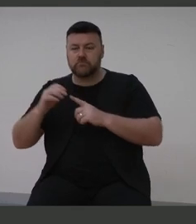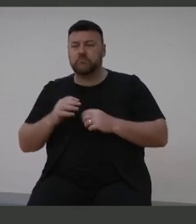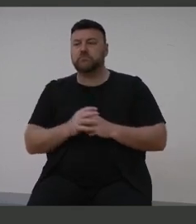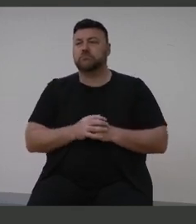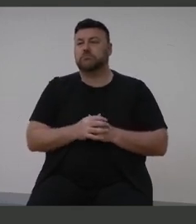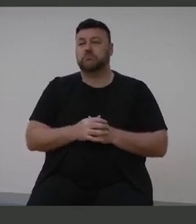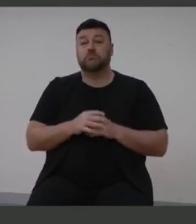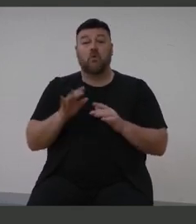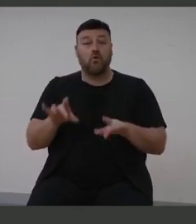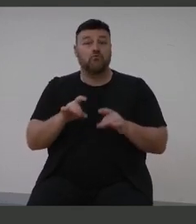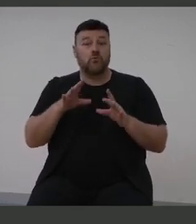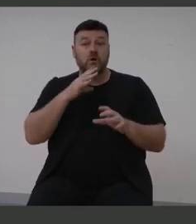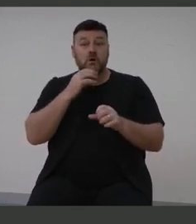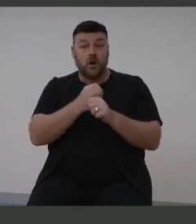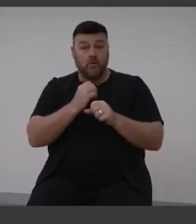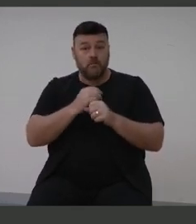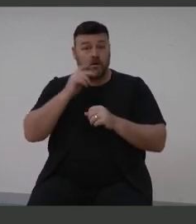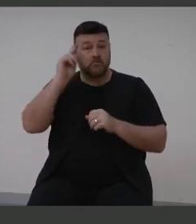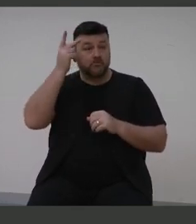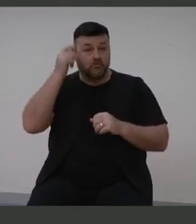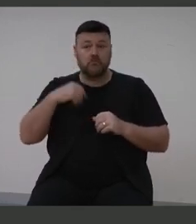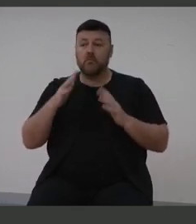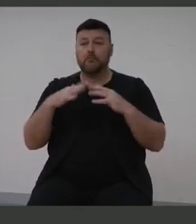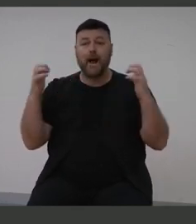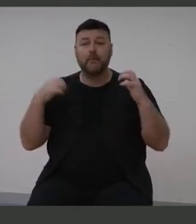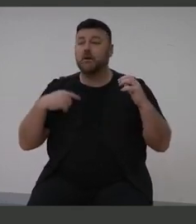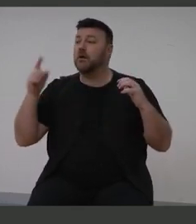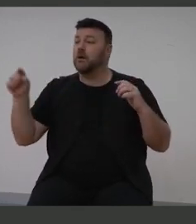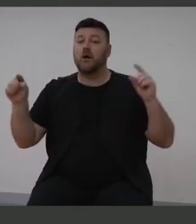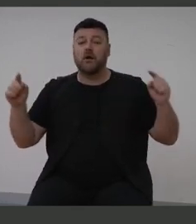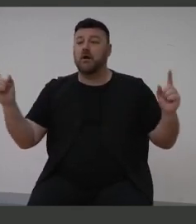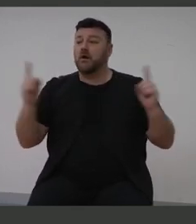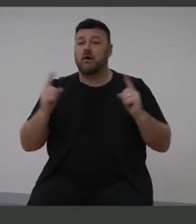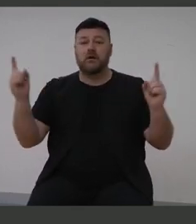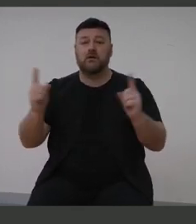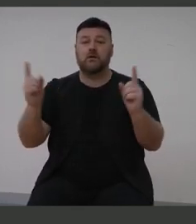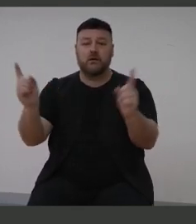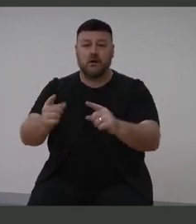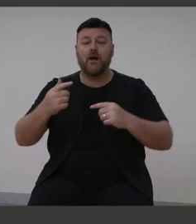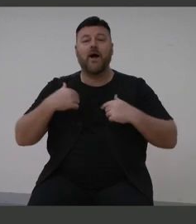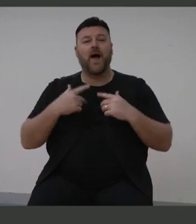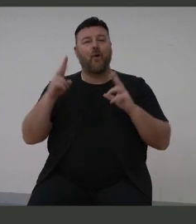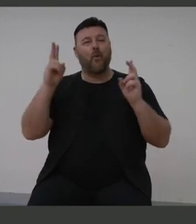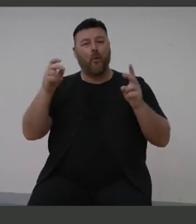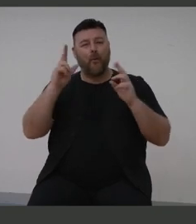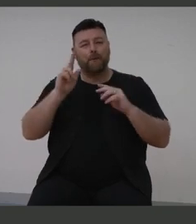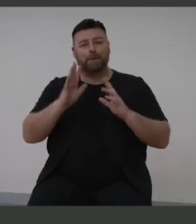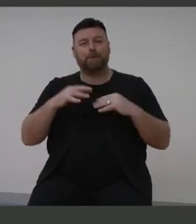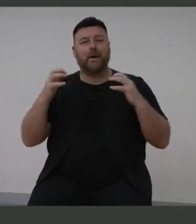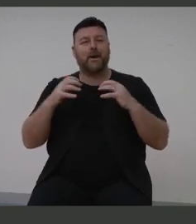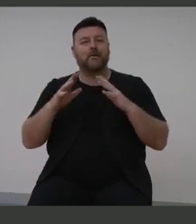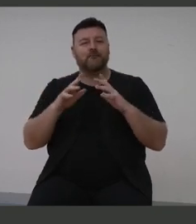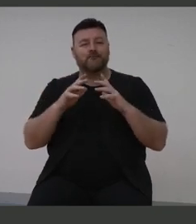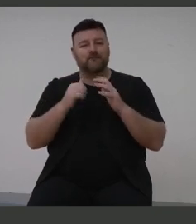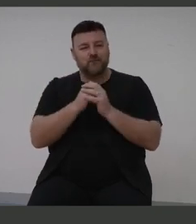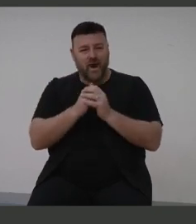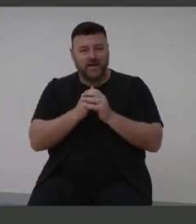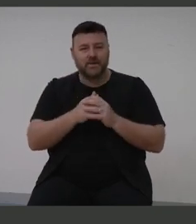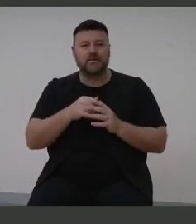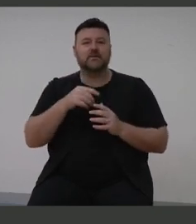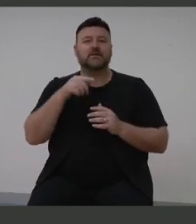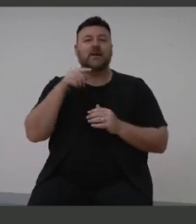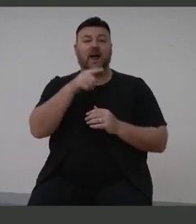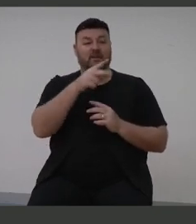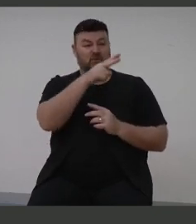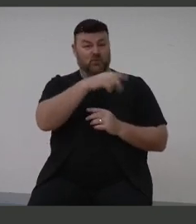both sides showed their hands by forming the Parliamentary Friends of Hearing Health and Deafness, led by members of Parliament Dr Fiona Martin and